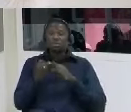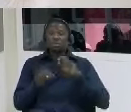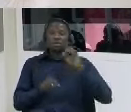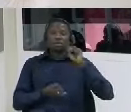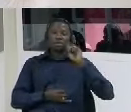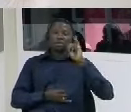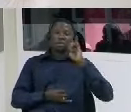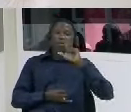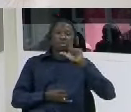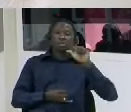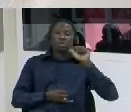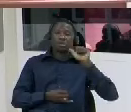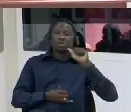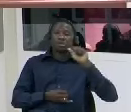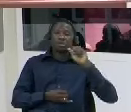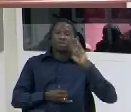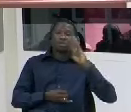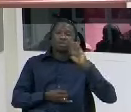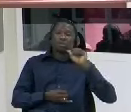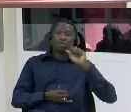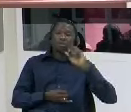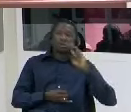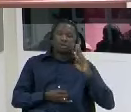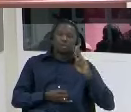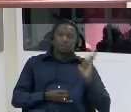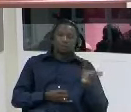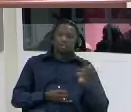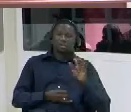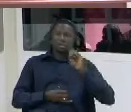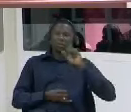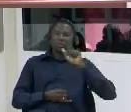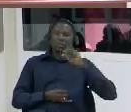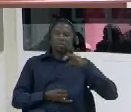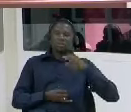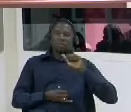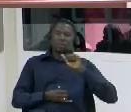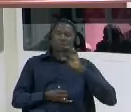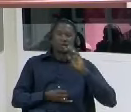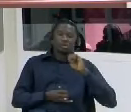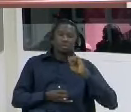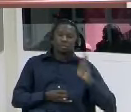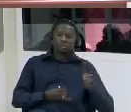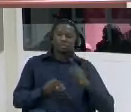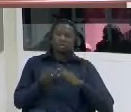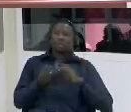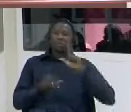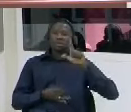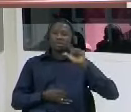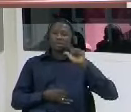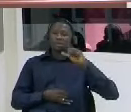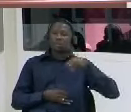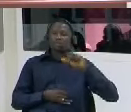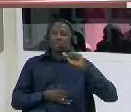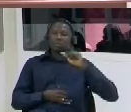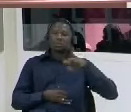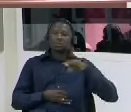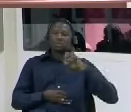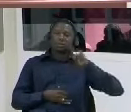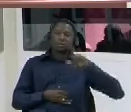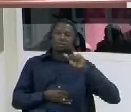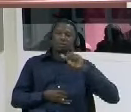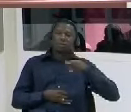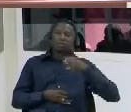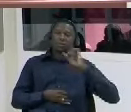sila basamate myself lamins adam sanyang lamins jayte abdulay dabo